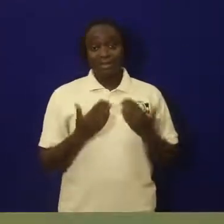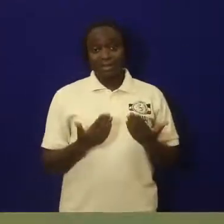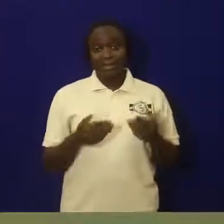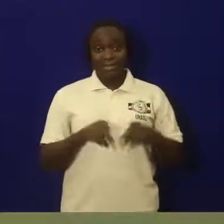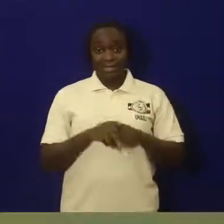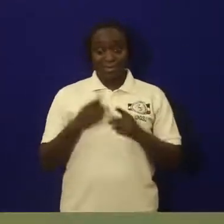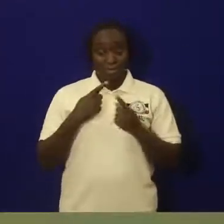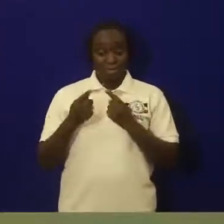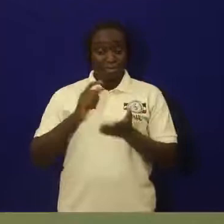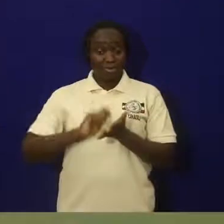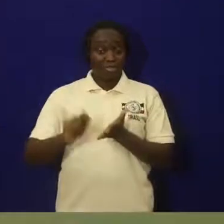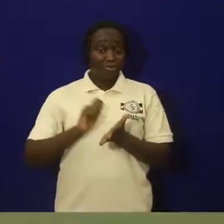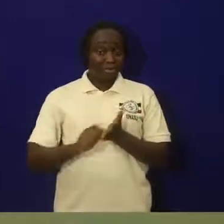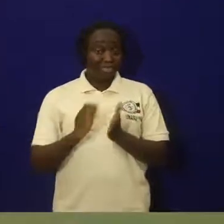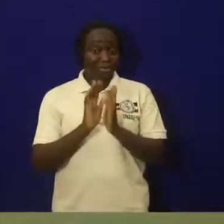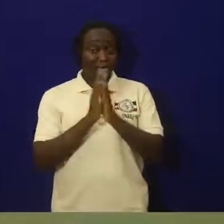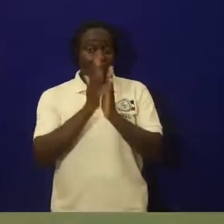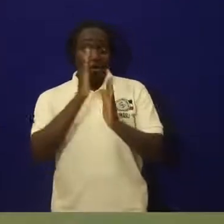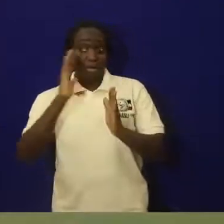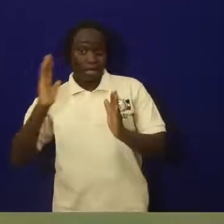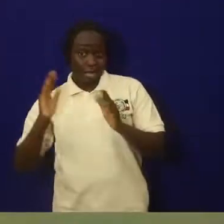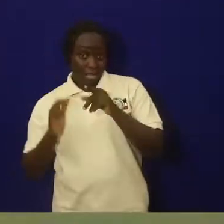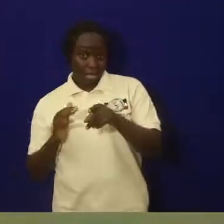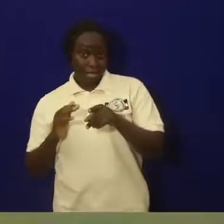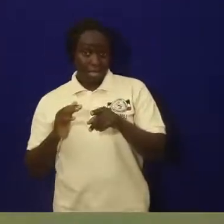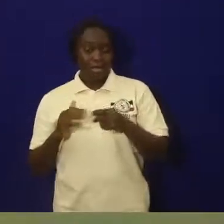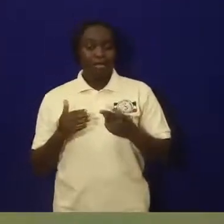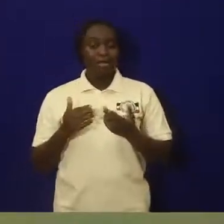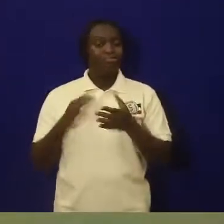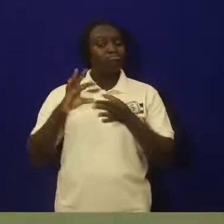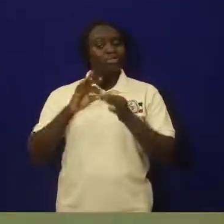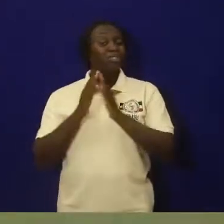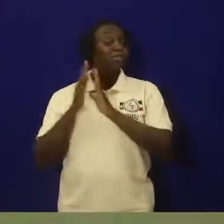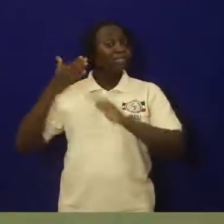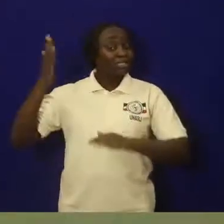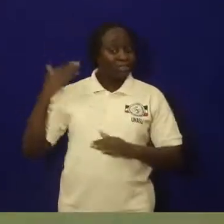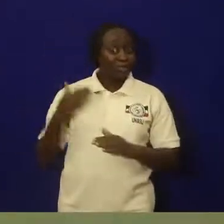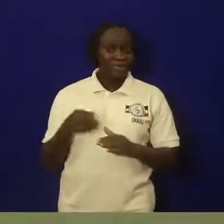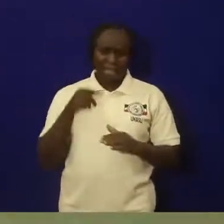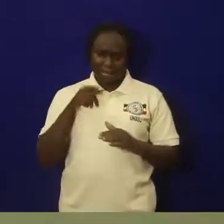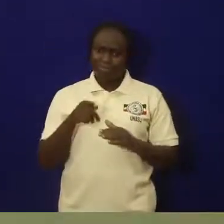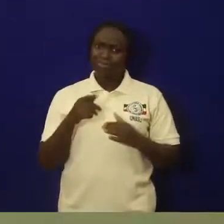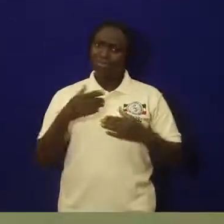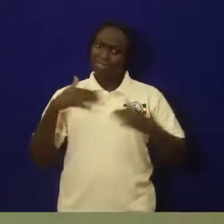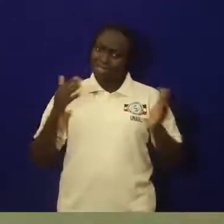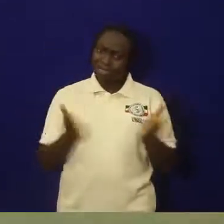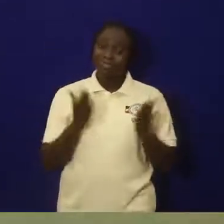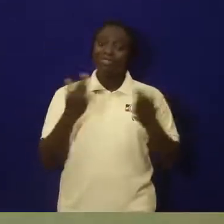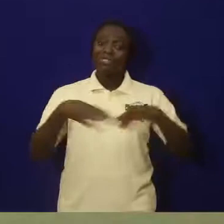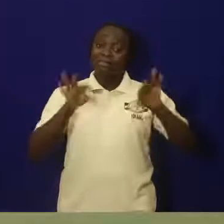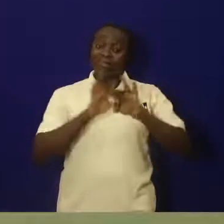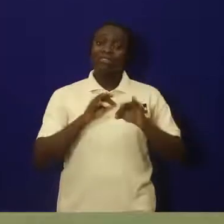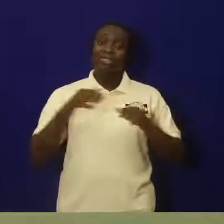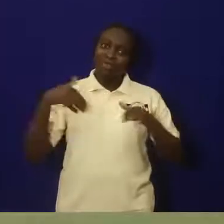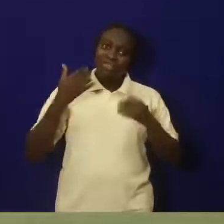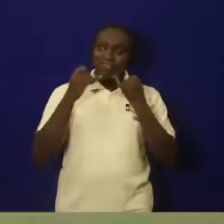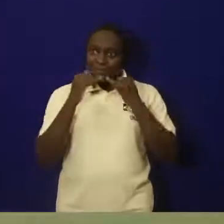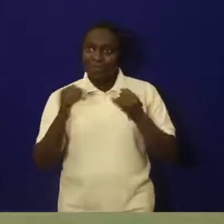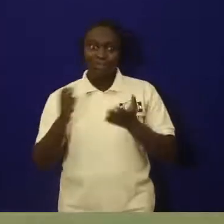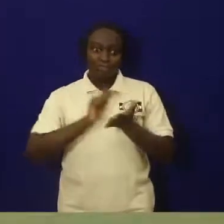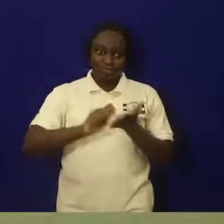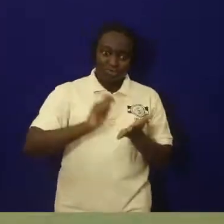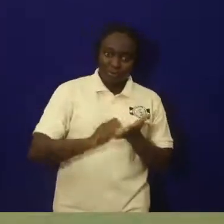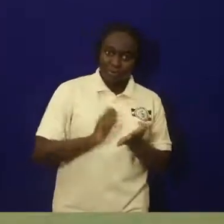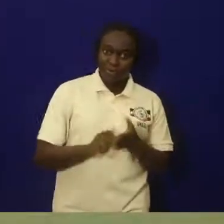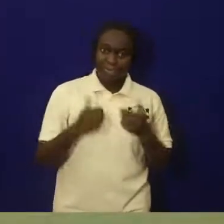Then we talked about the written records. And we saw that it's very good for us to write something down.